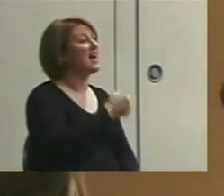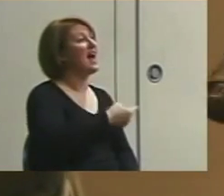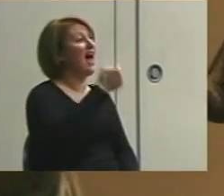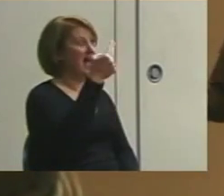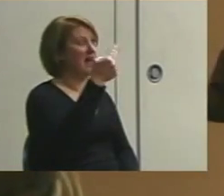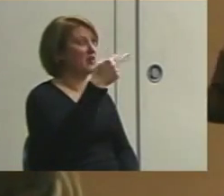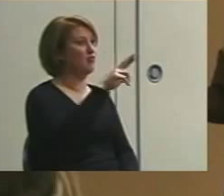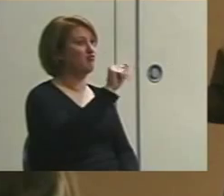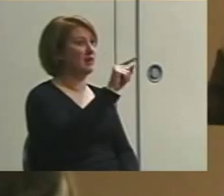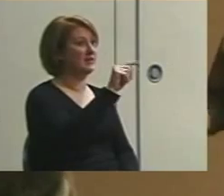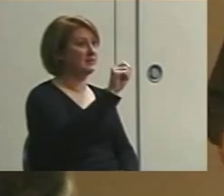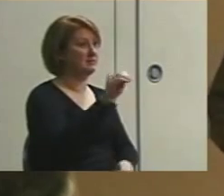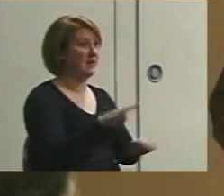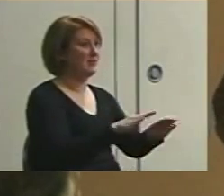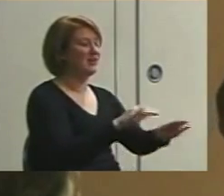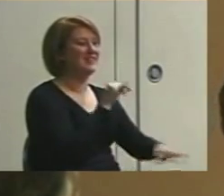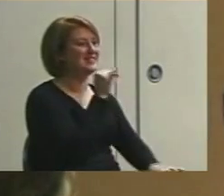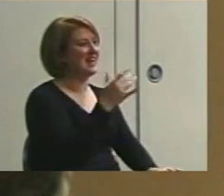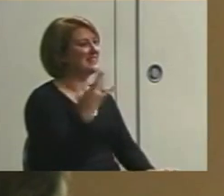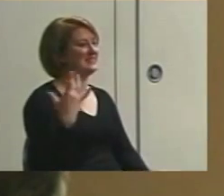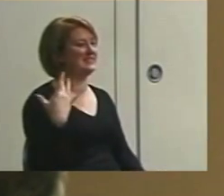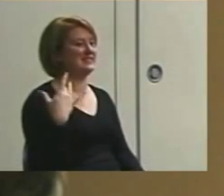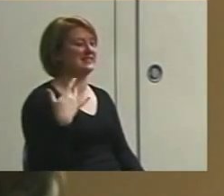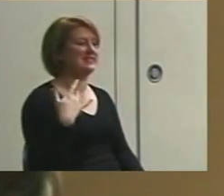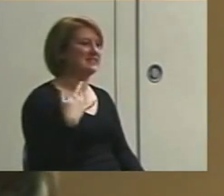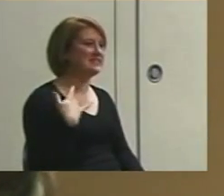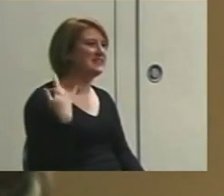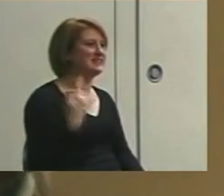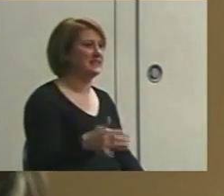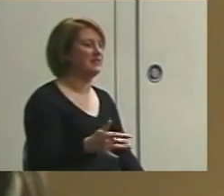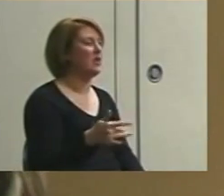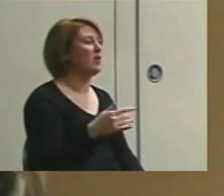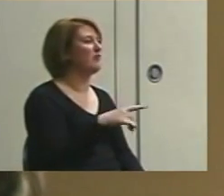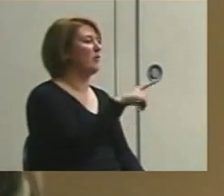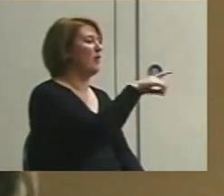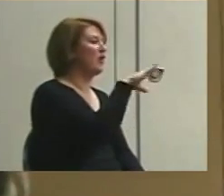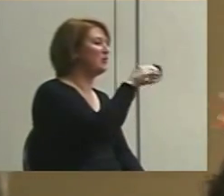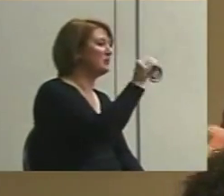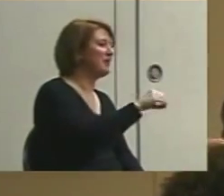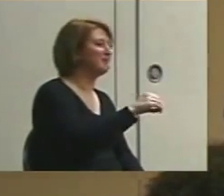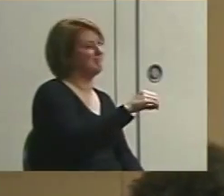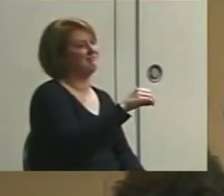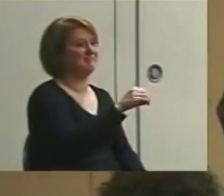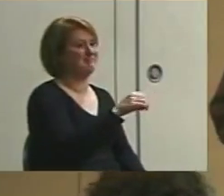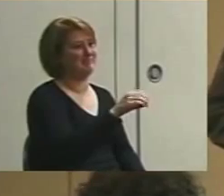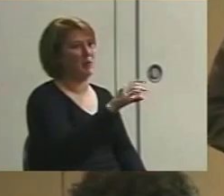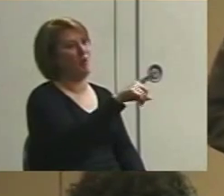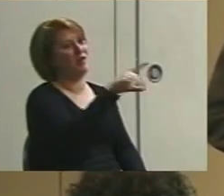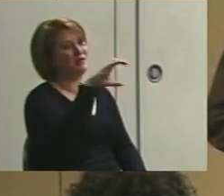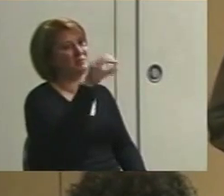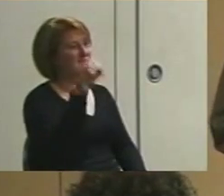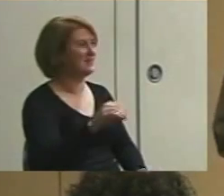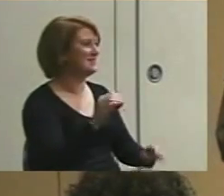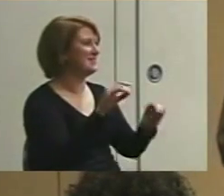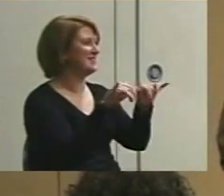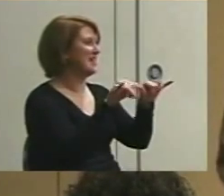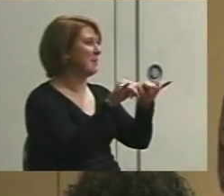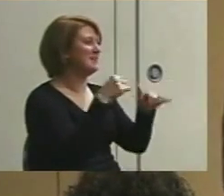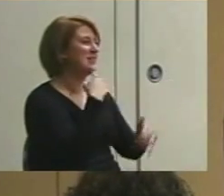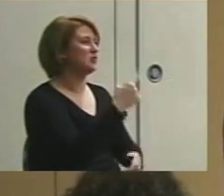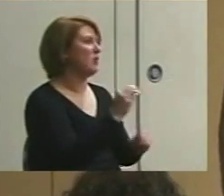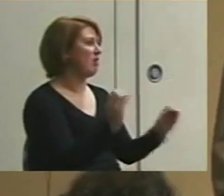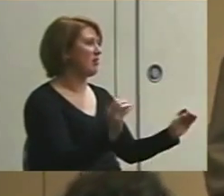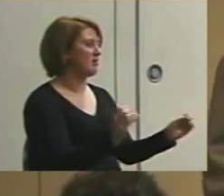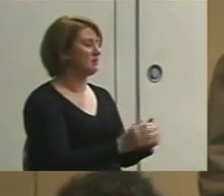it's not going to be sensitive. You're going to say, hey, they went from 100 to 100. And it's not going to tell you anything. So if you've got a